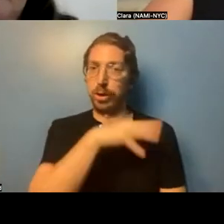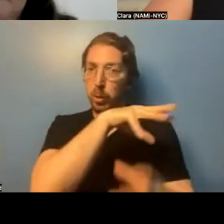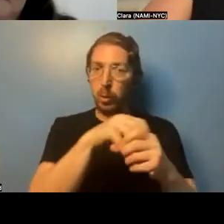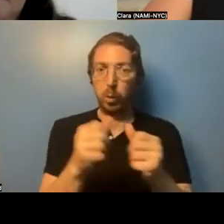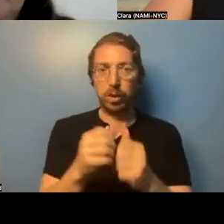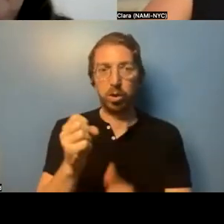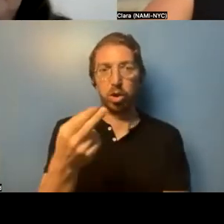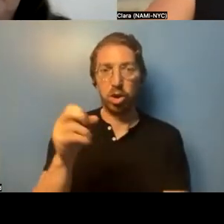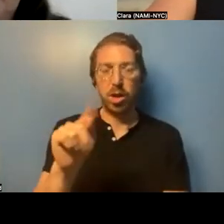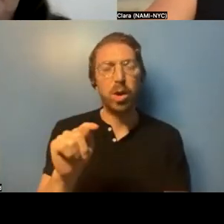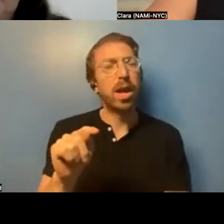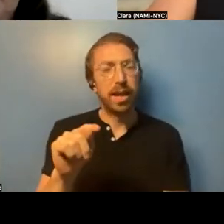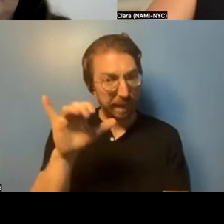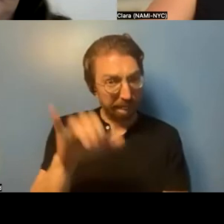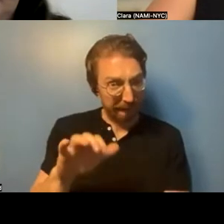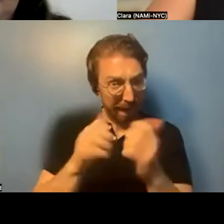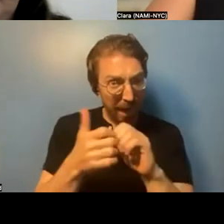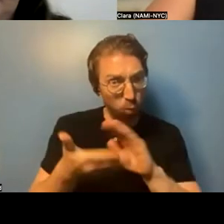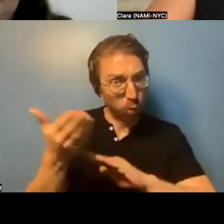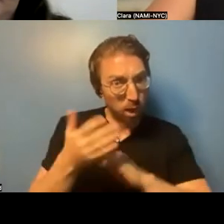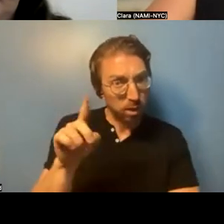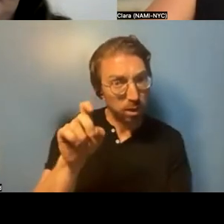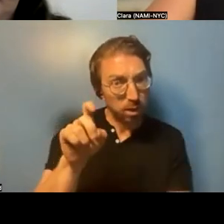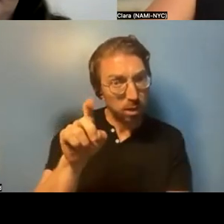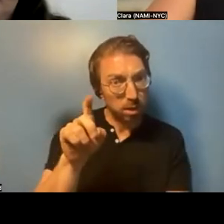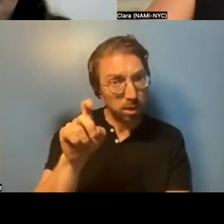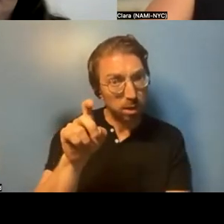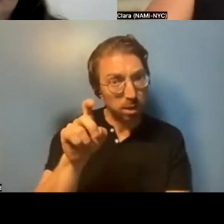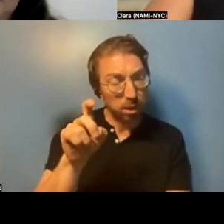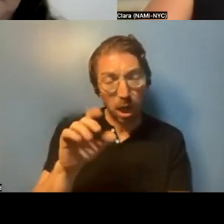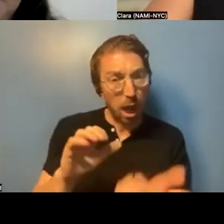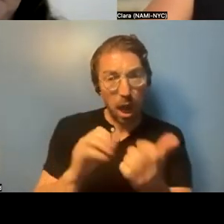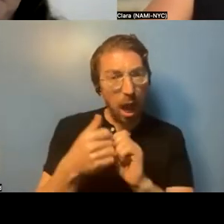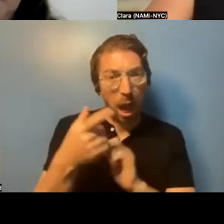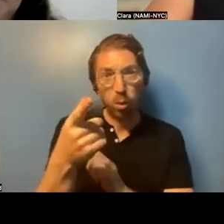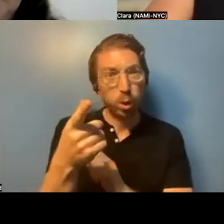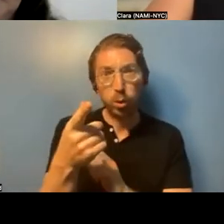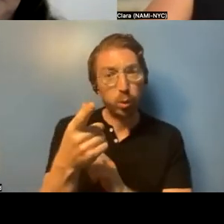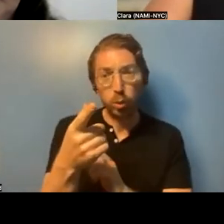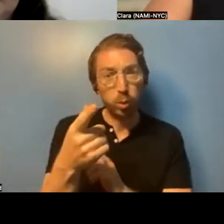do you, um, I don't know, make up the body of SHOUT?